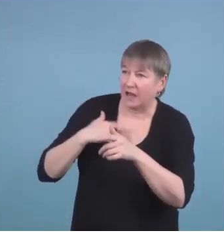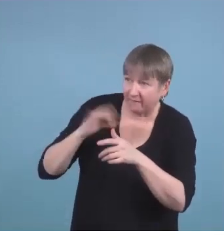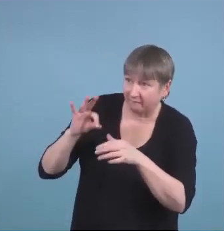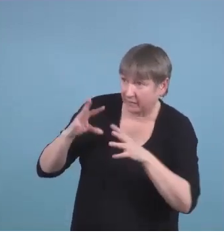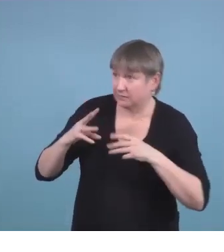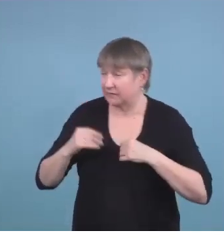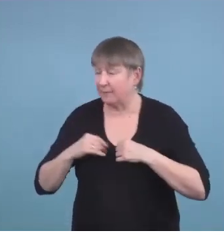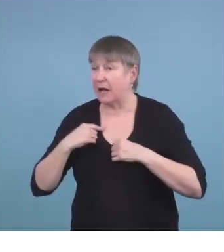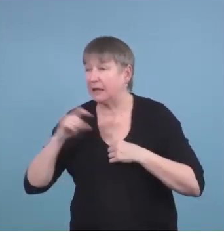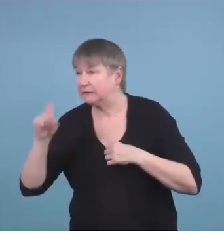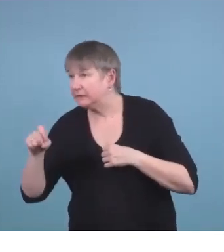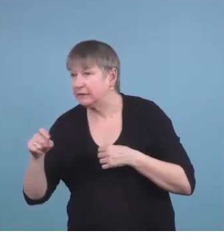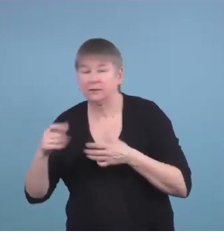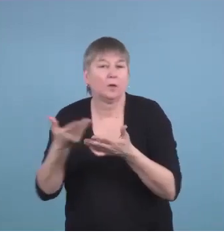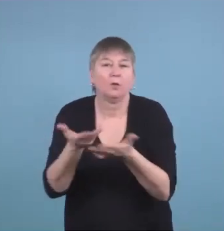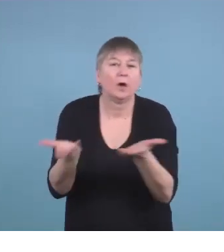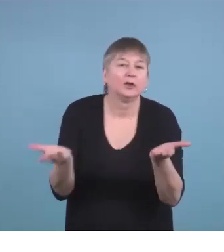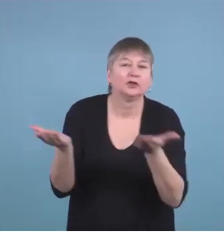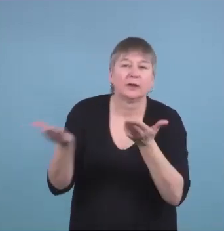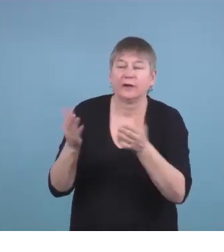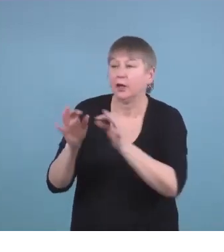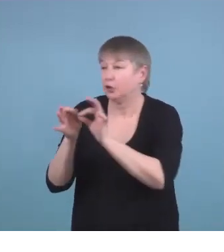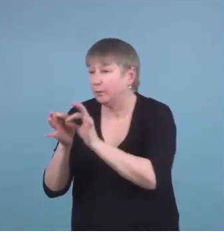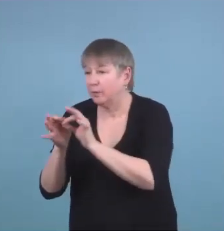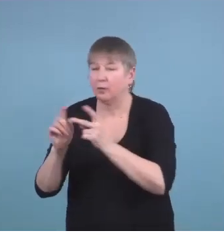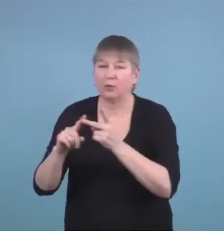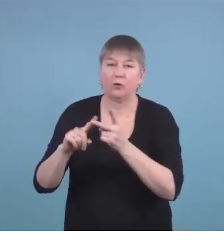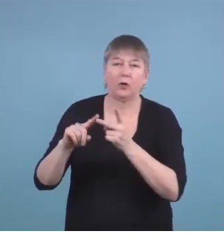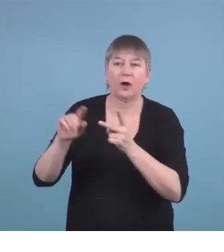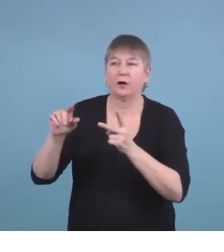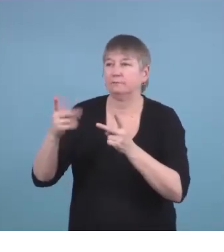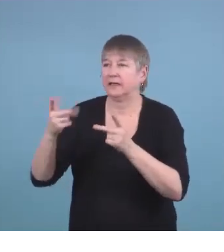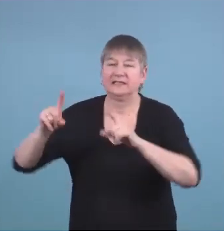for interpreters, that they know that they need alternate testing locations,